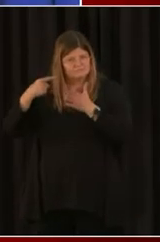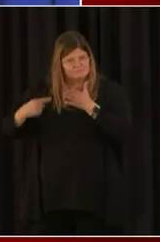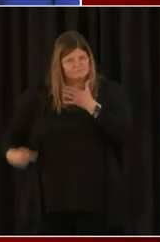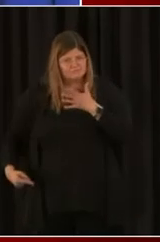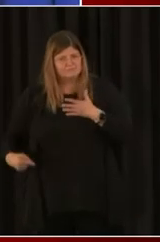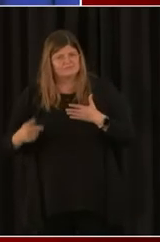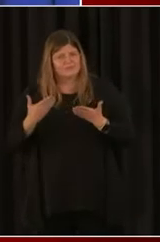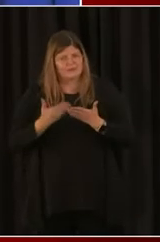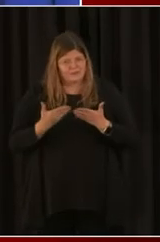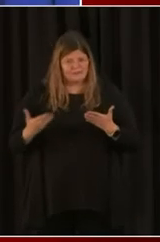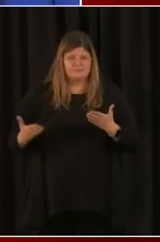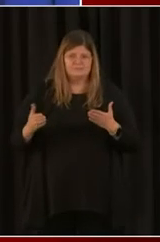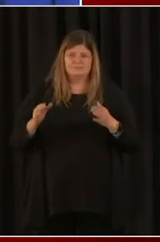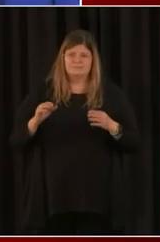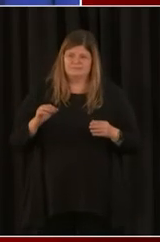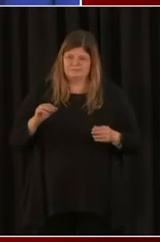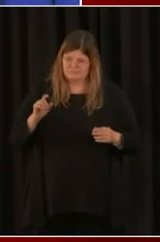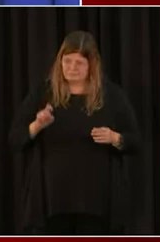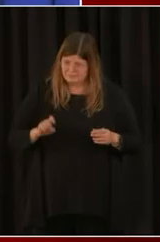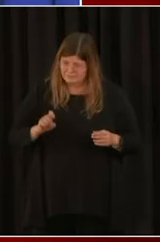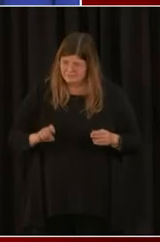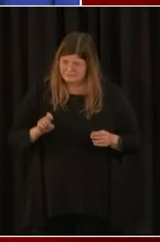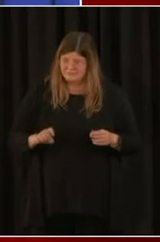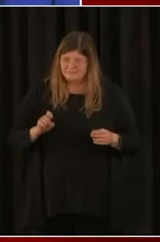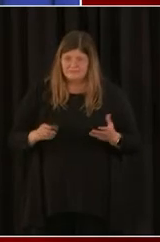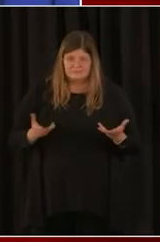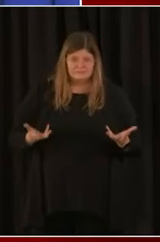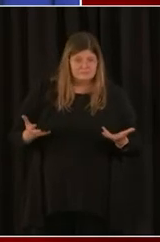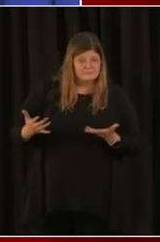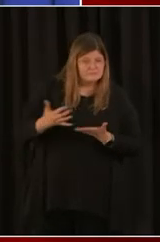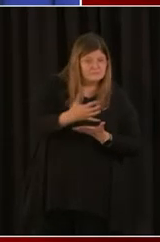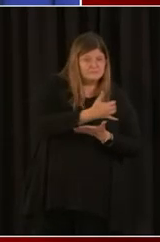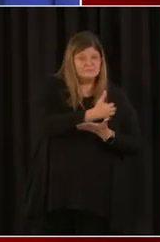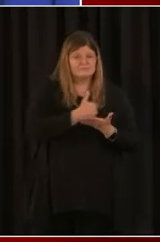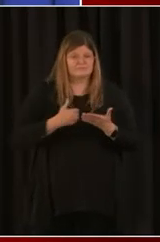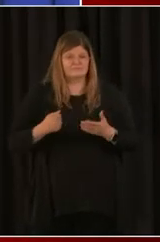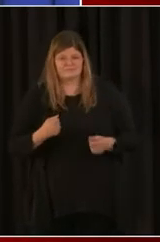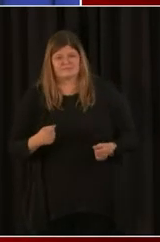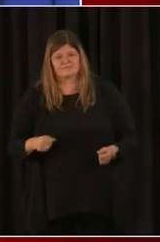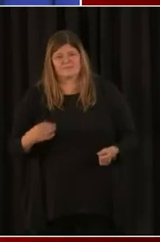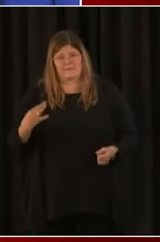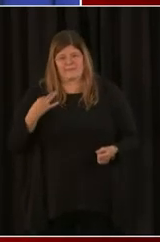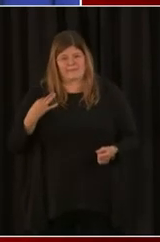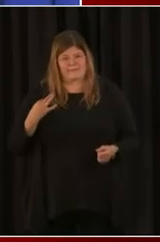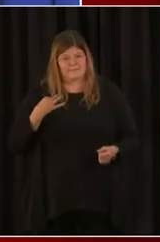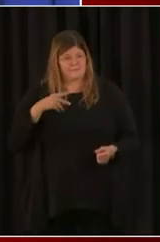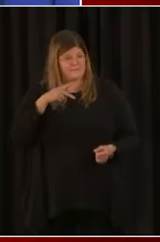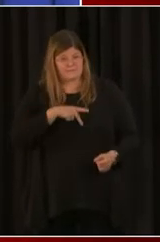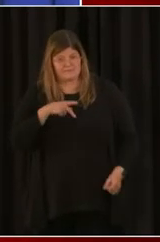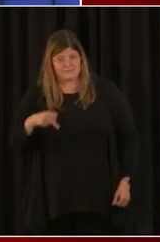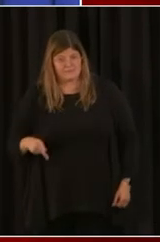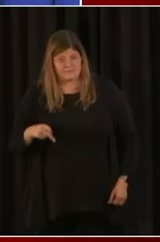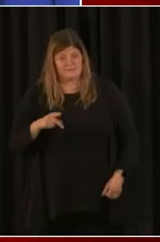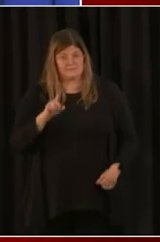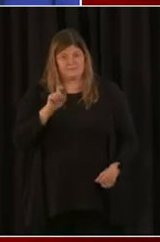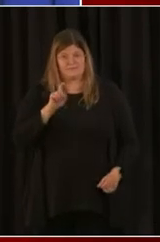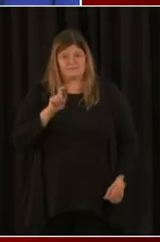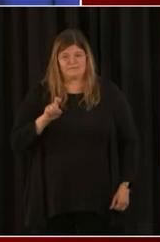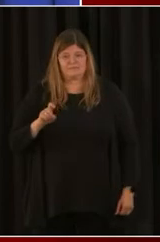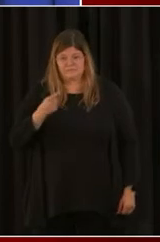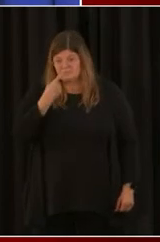be collected and gathered to apply for the PPP loan. Can you